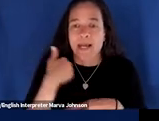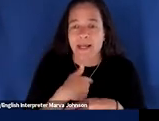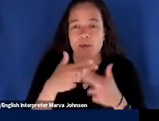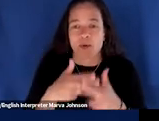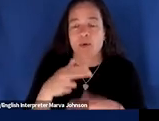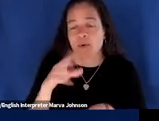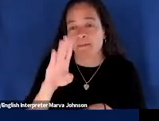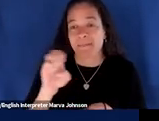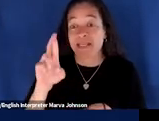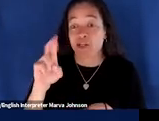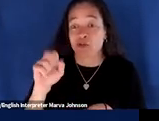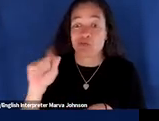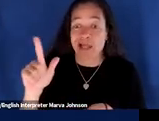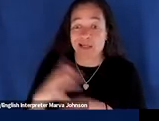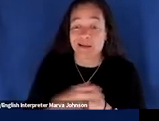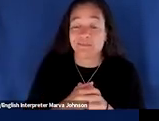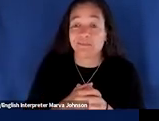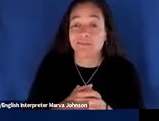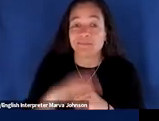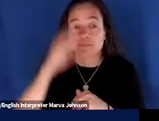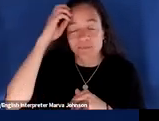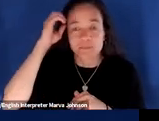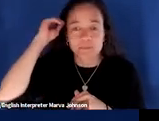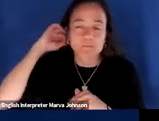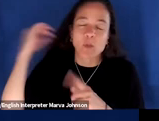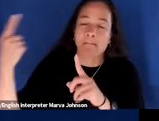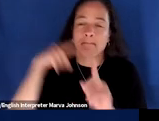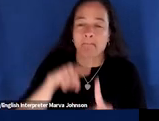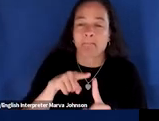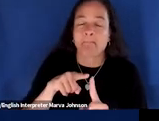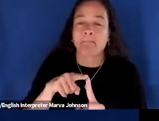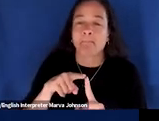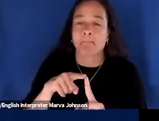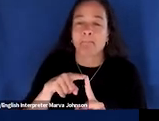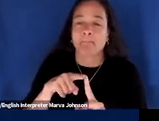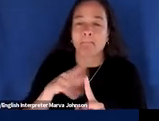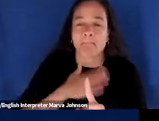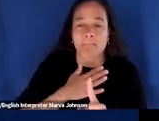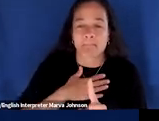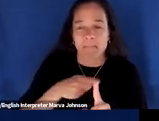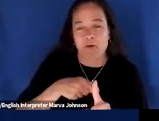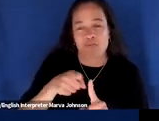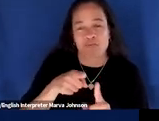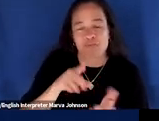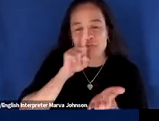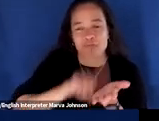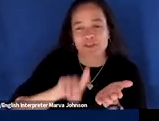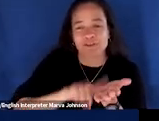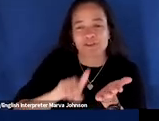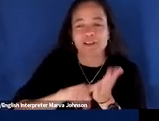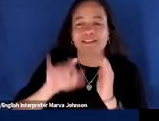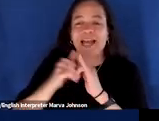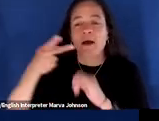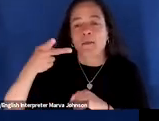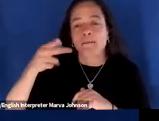you know and this comes right back to my primary area of research which is on how public relations firms